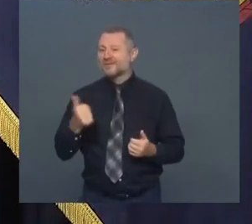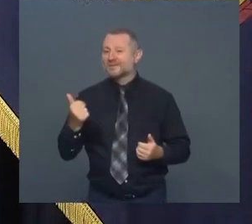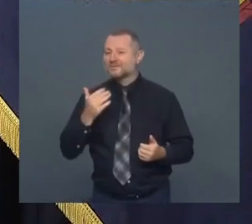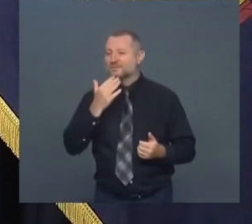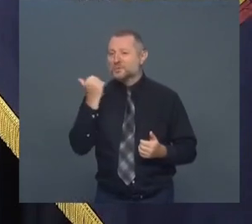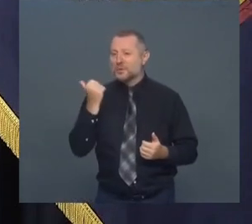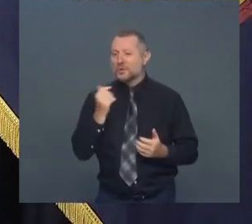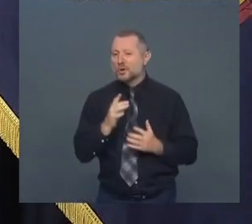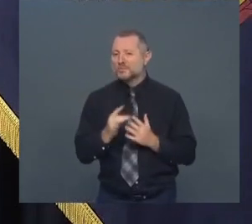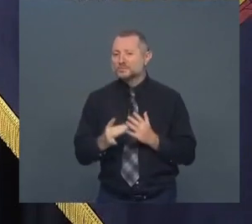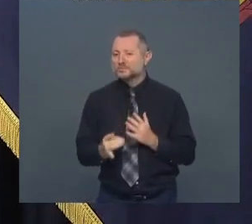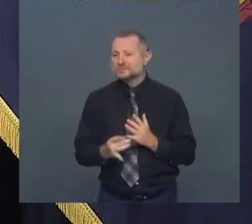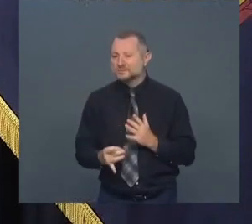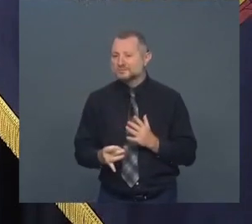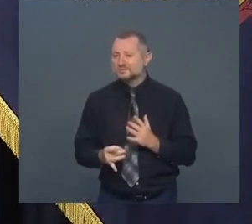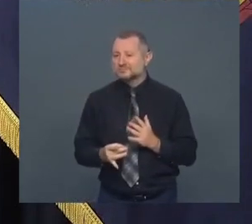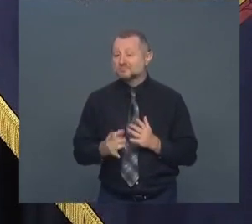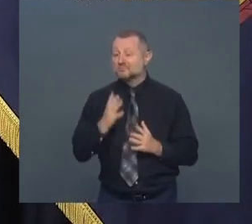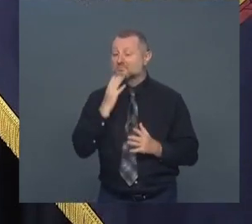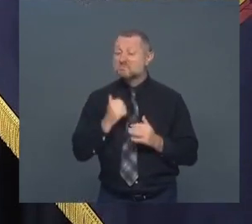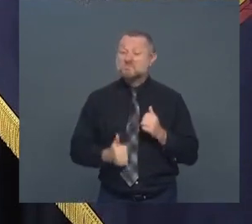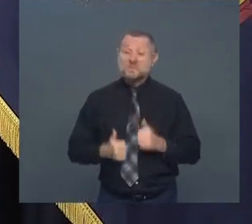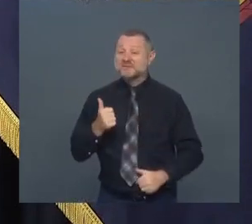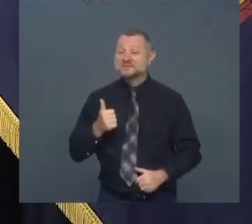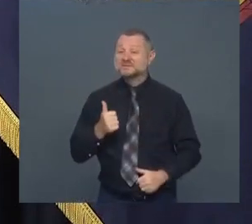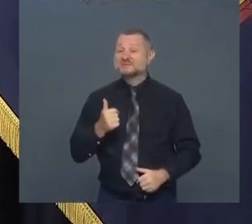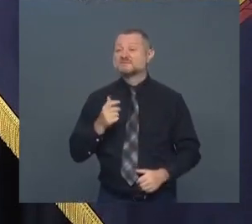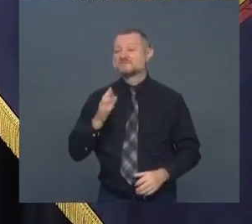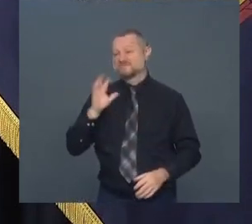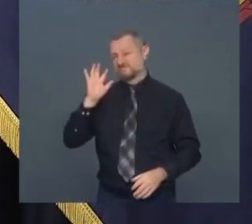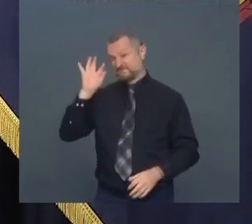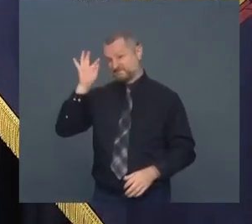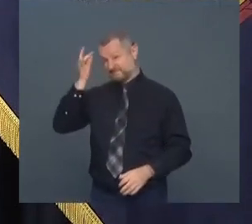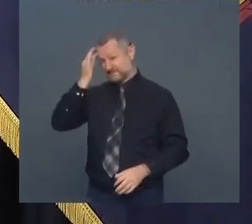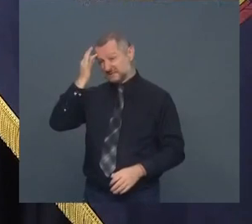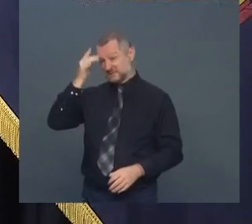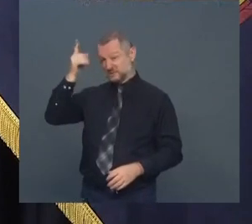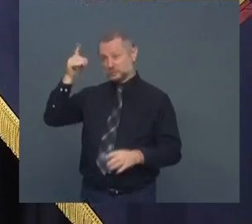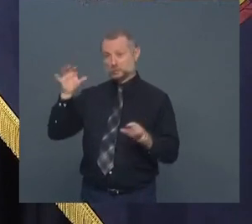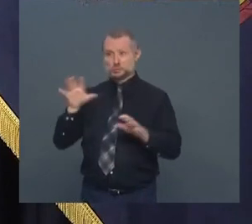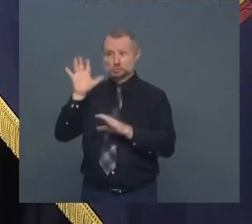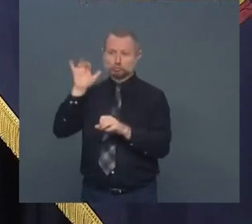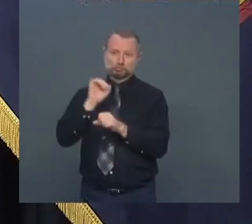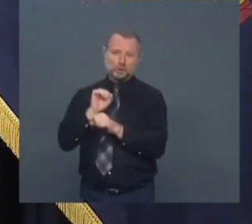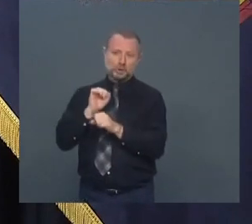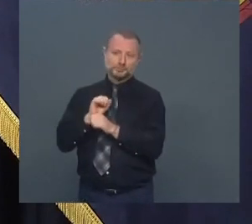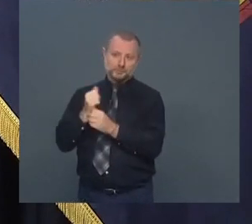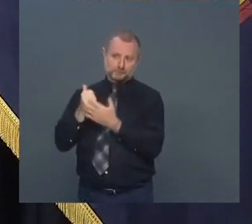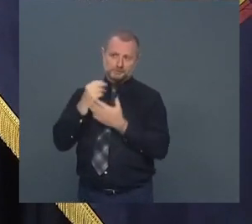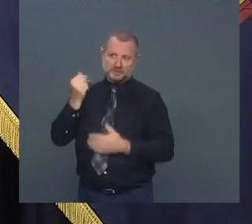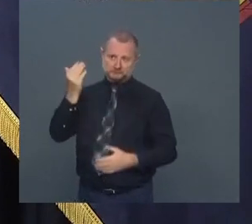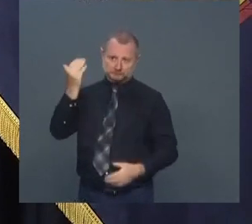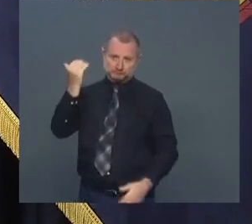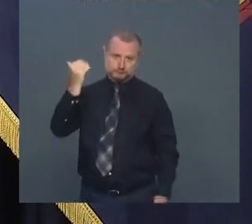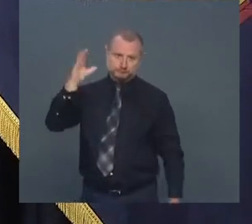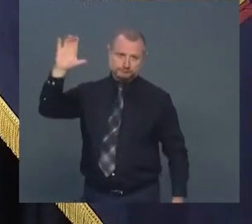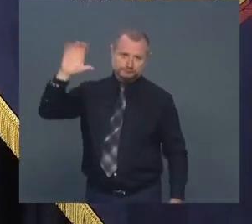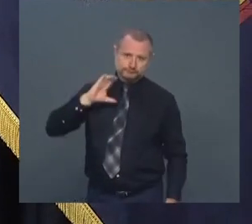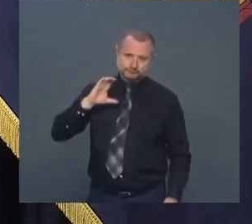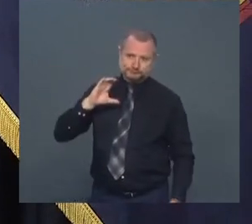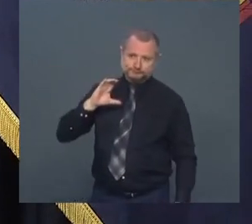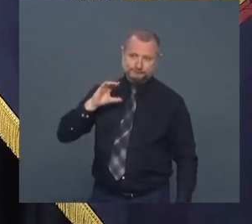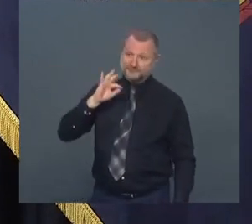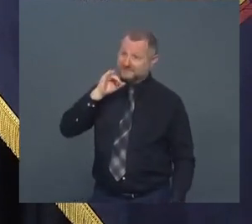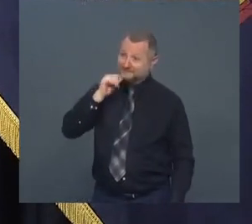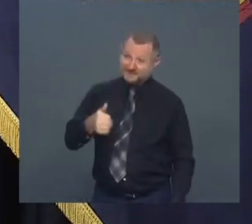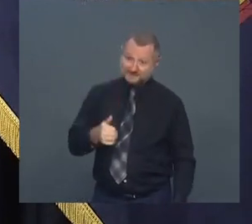Best option is federal government do your job and give us the resources we need. Otherwise, the national economy